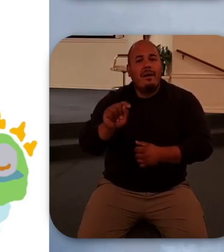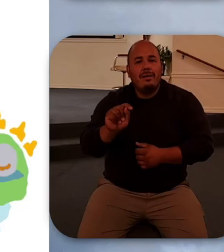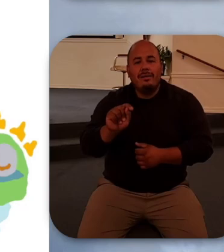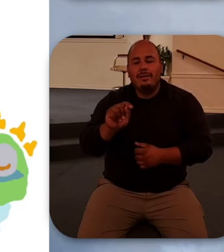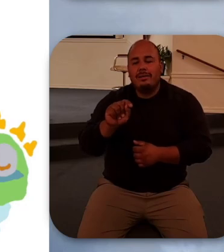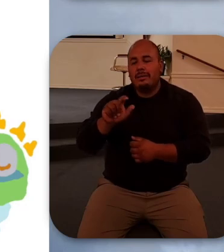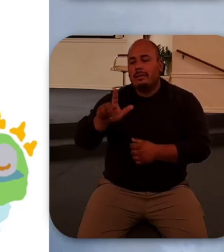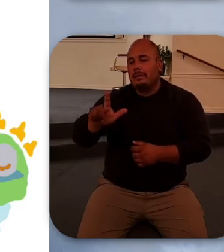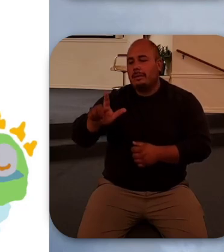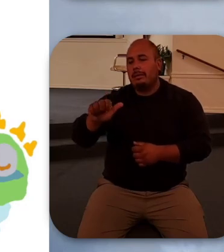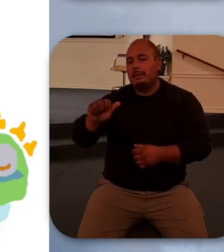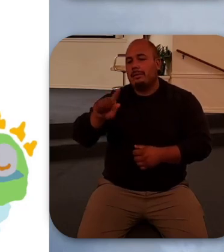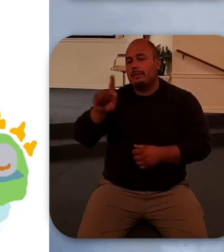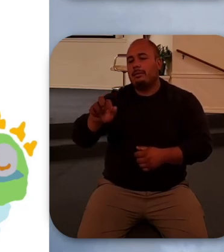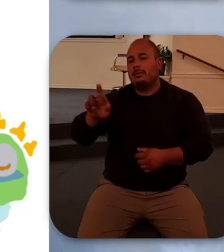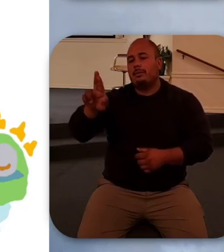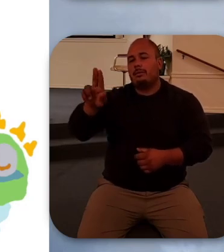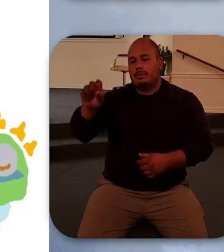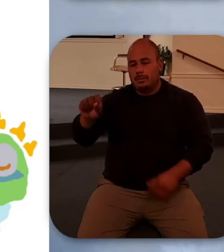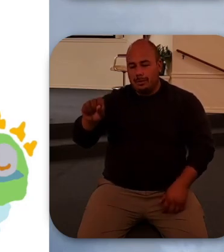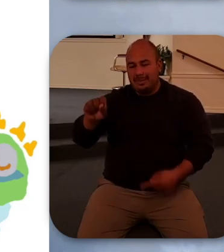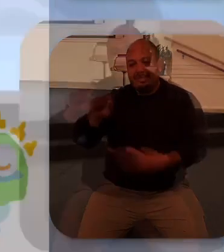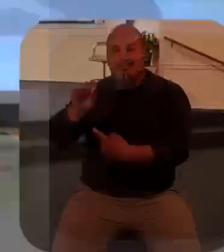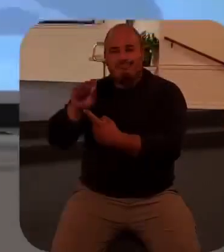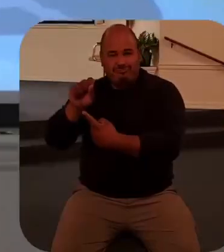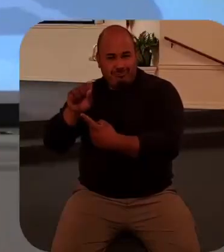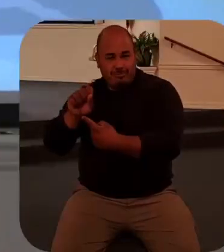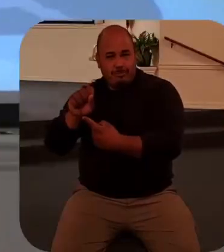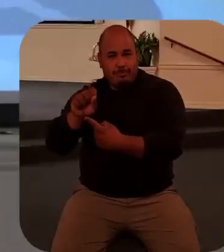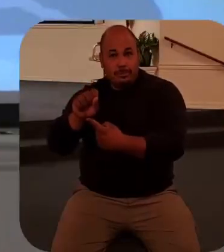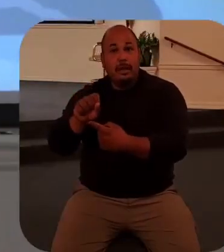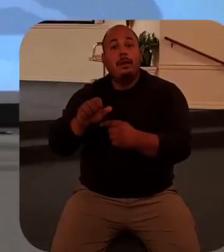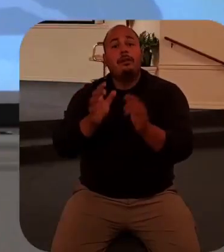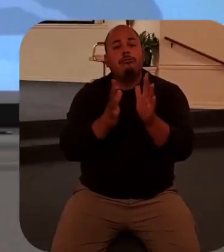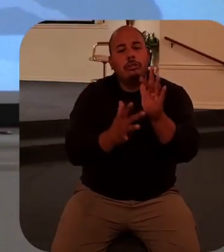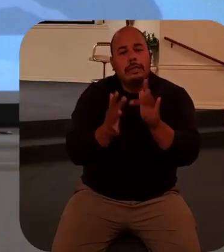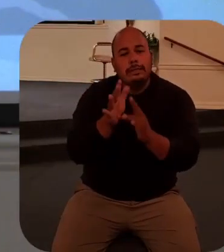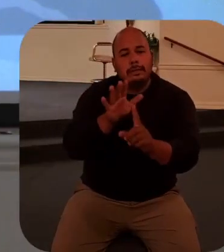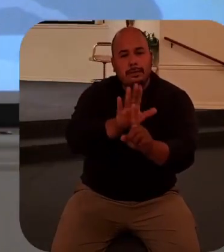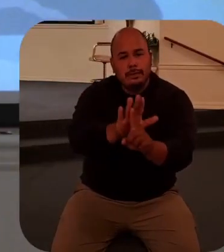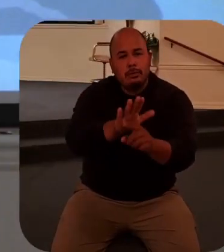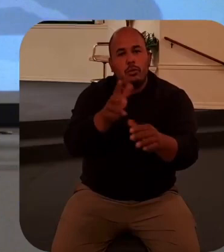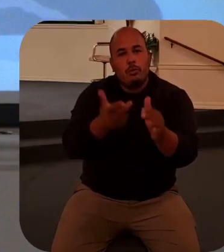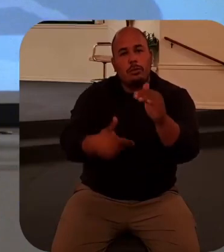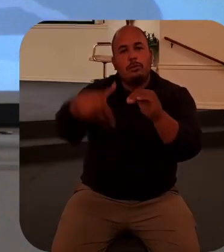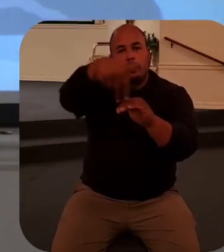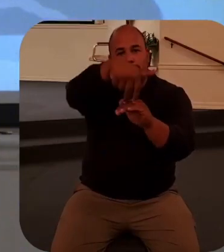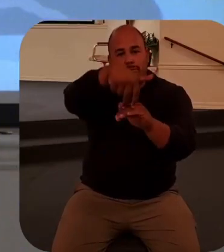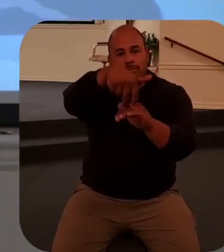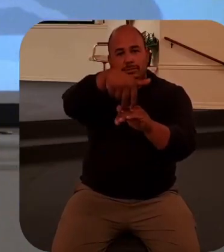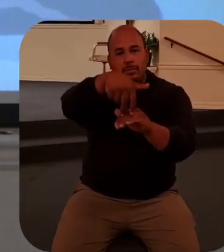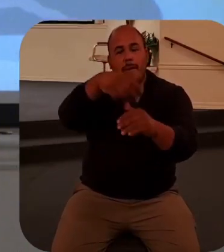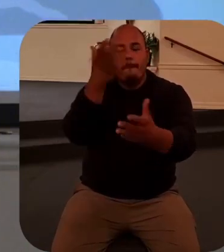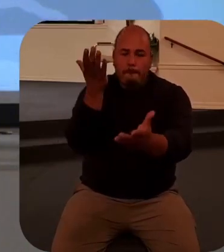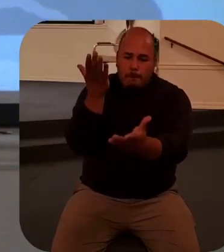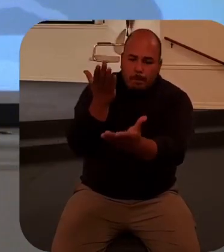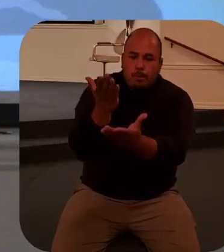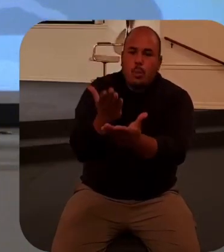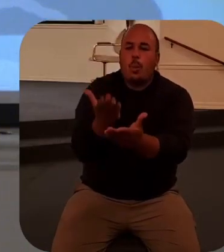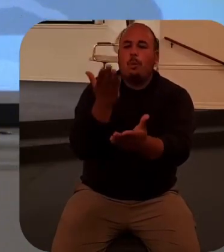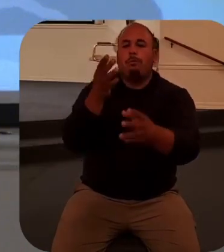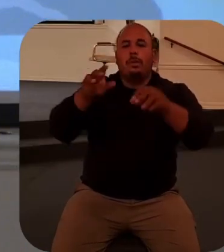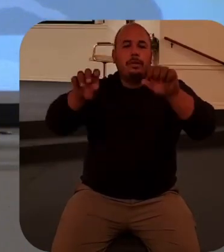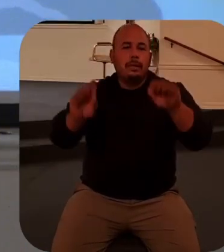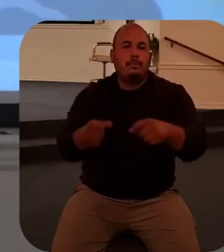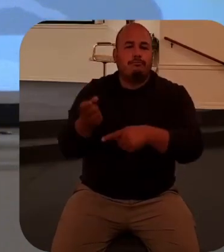Lazarus and then far more the resurrection of Jesus prove that God can overpower even the power of